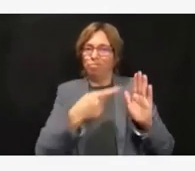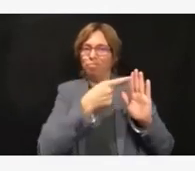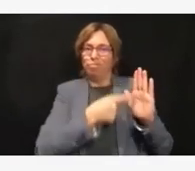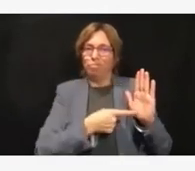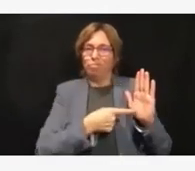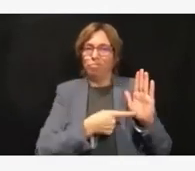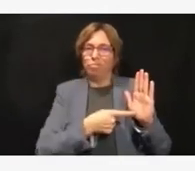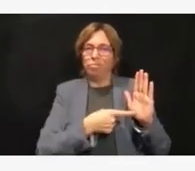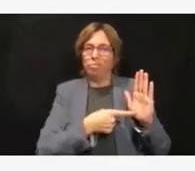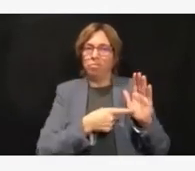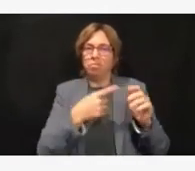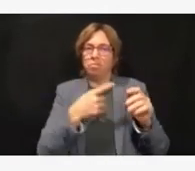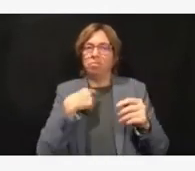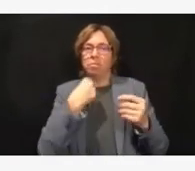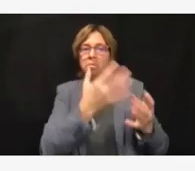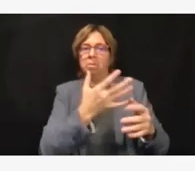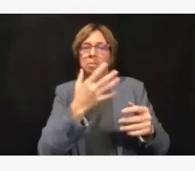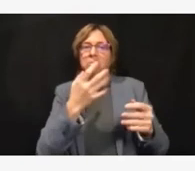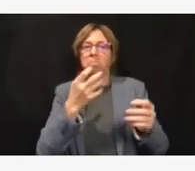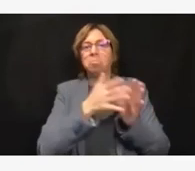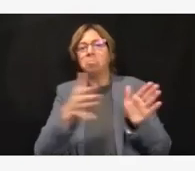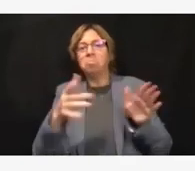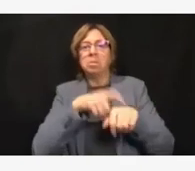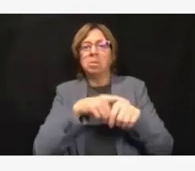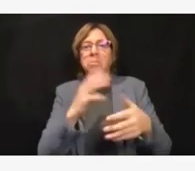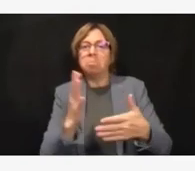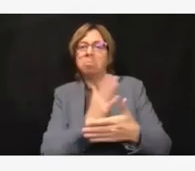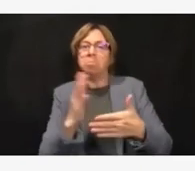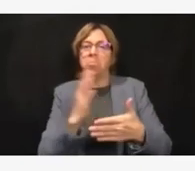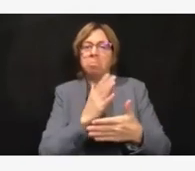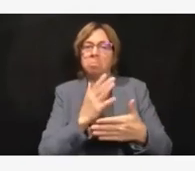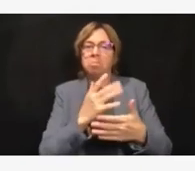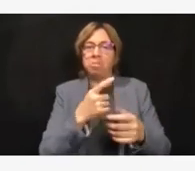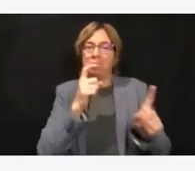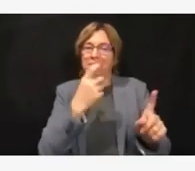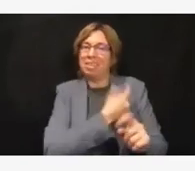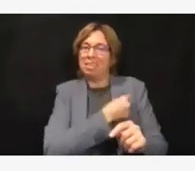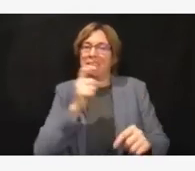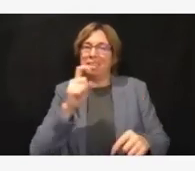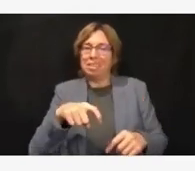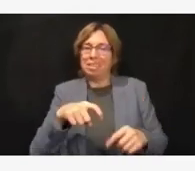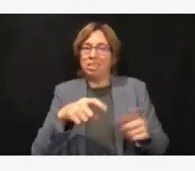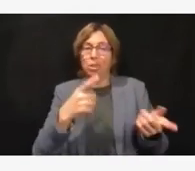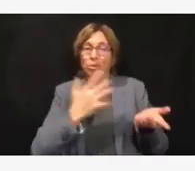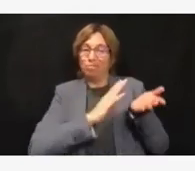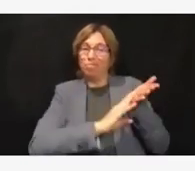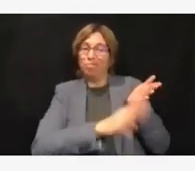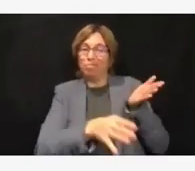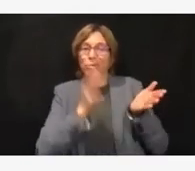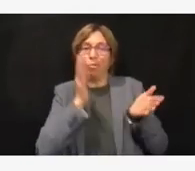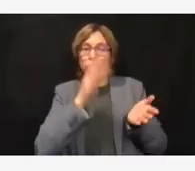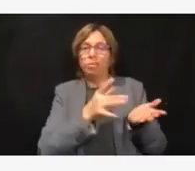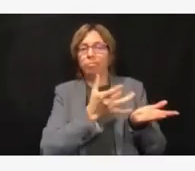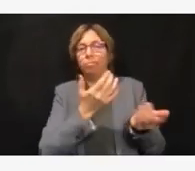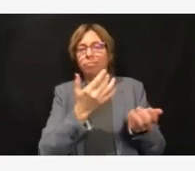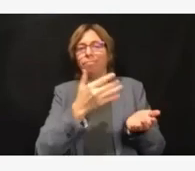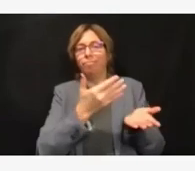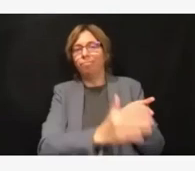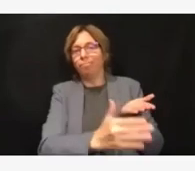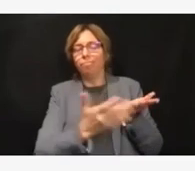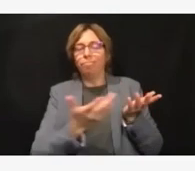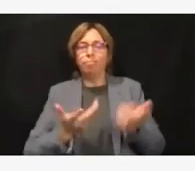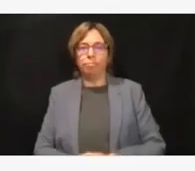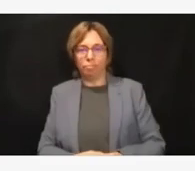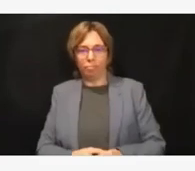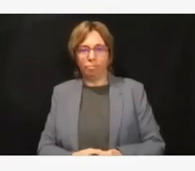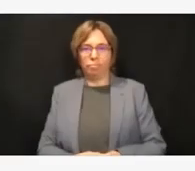have to, you know, take an action is on the order of a couple of weeks. Okay. And thank you so much. One